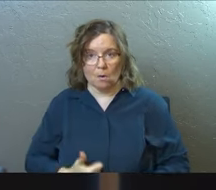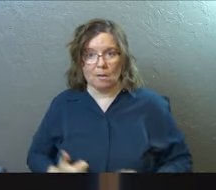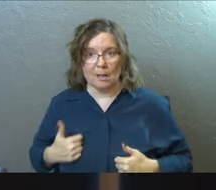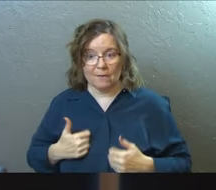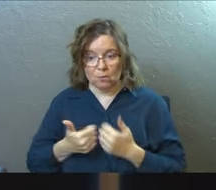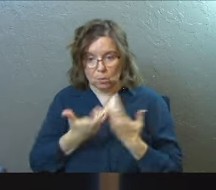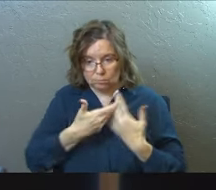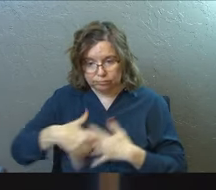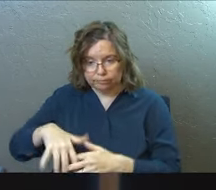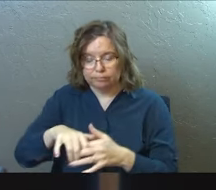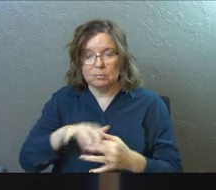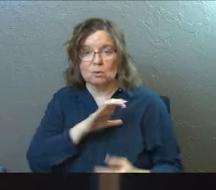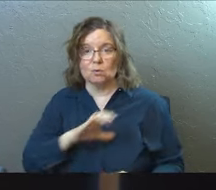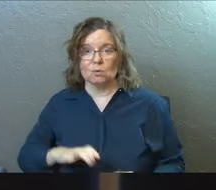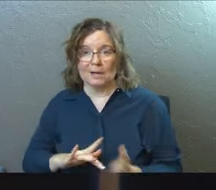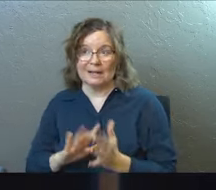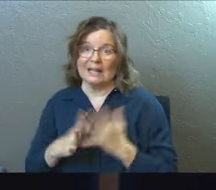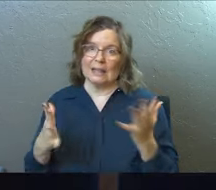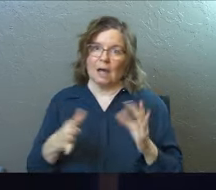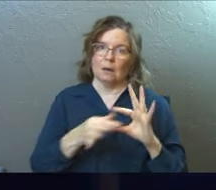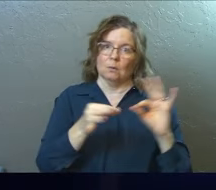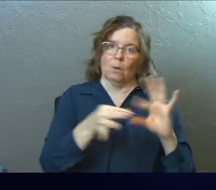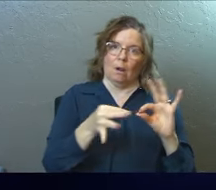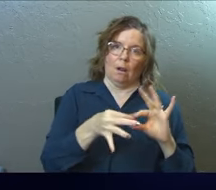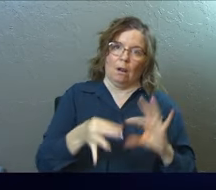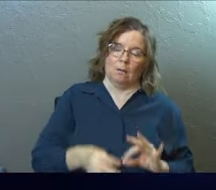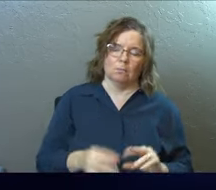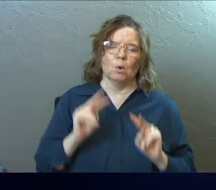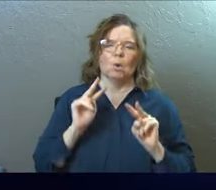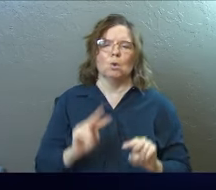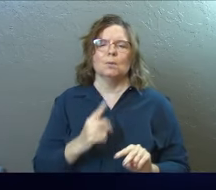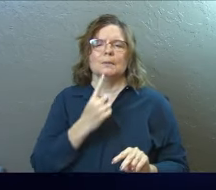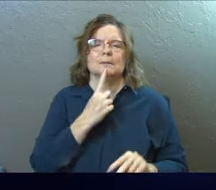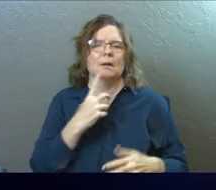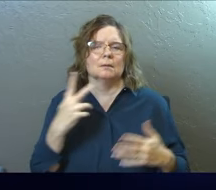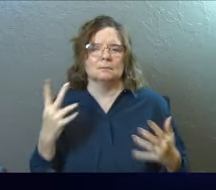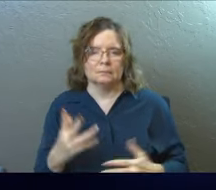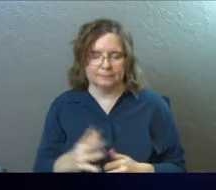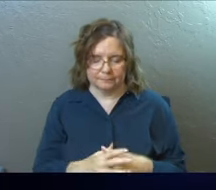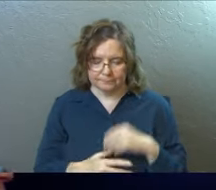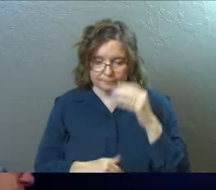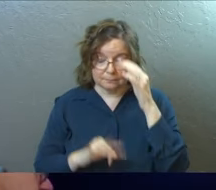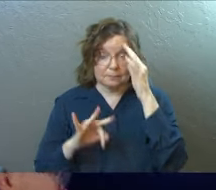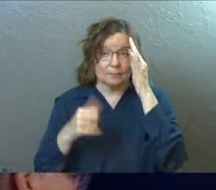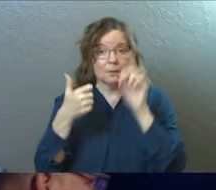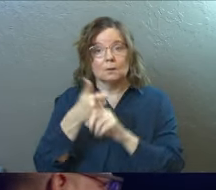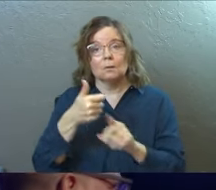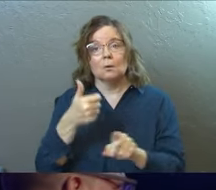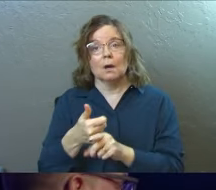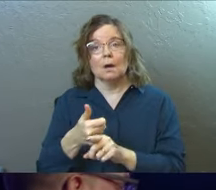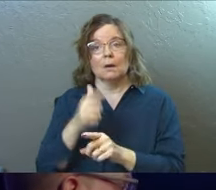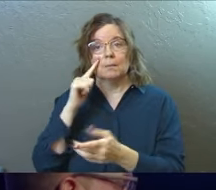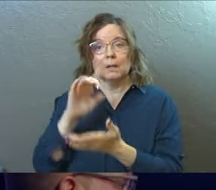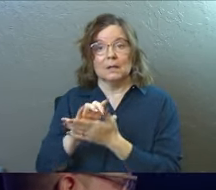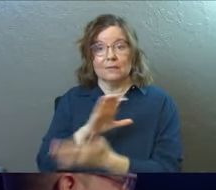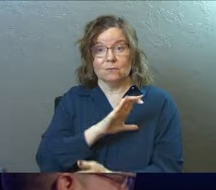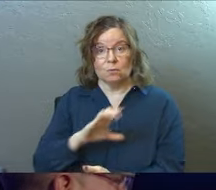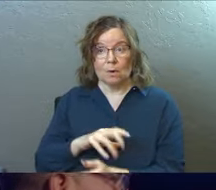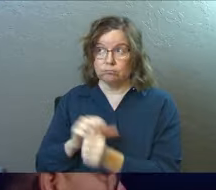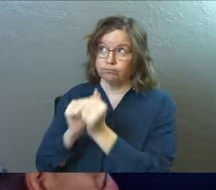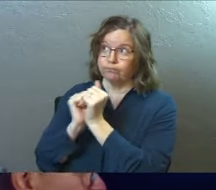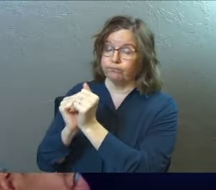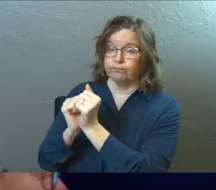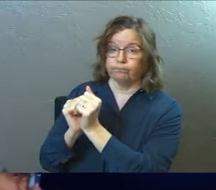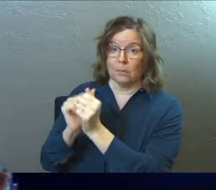in Christ Jesus. Now that's a lot of words, but look at what he's saying. He's saying that if you're in Christ today, the story